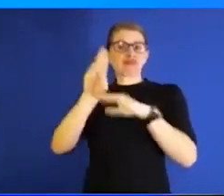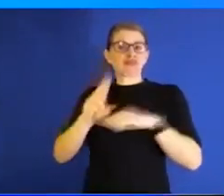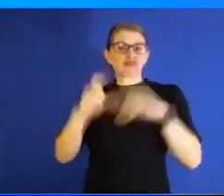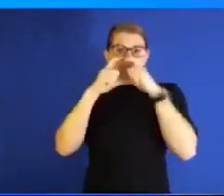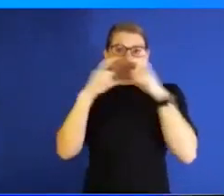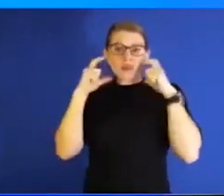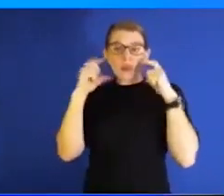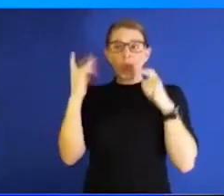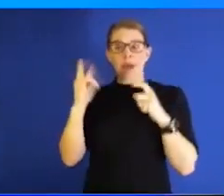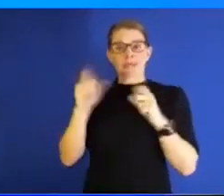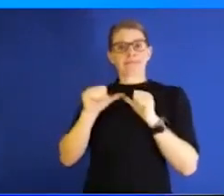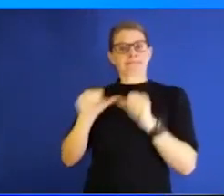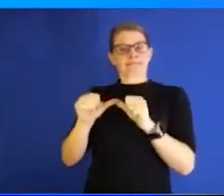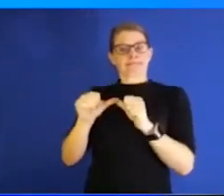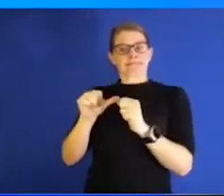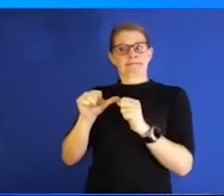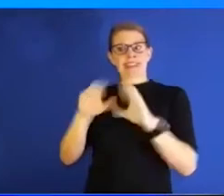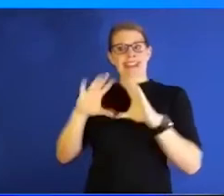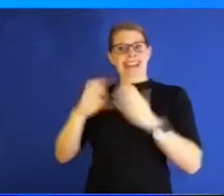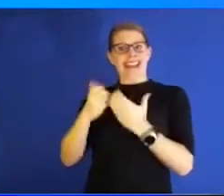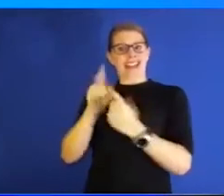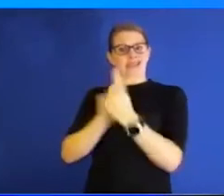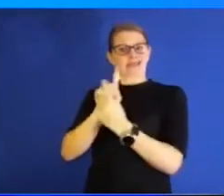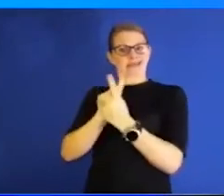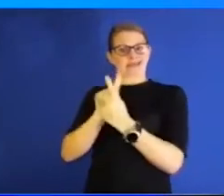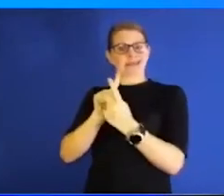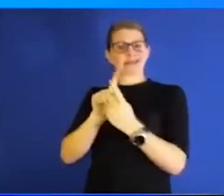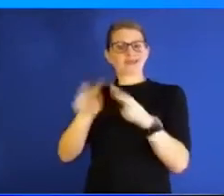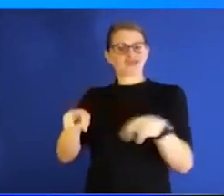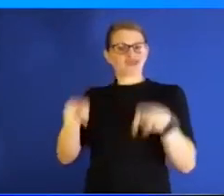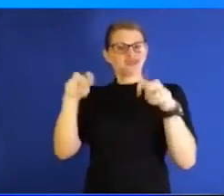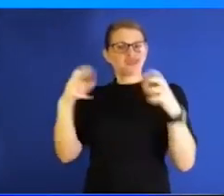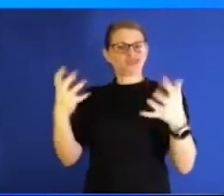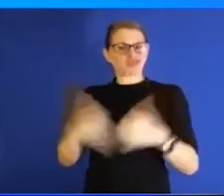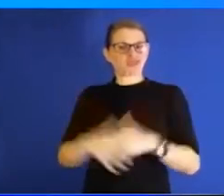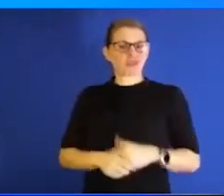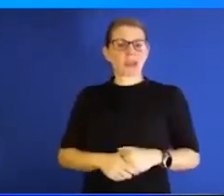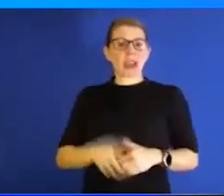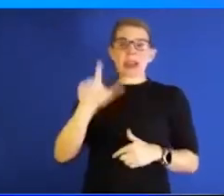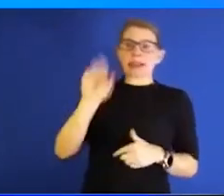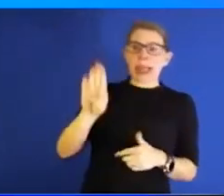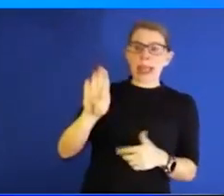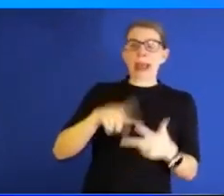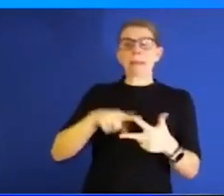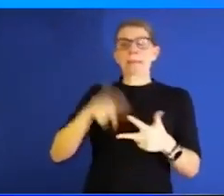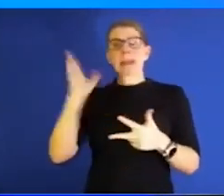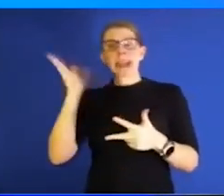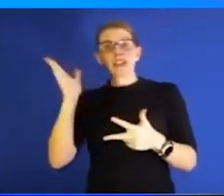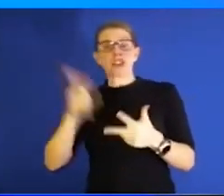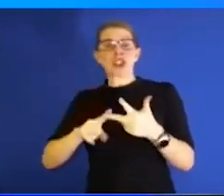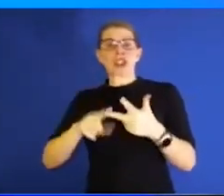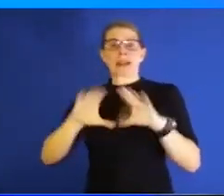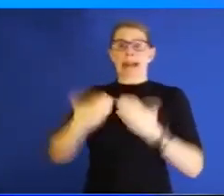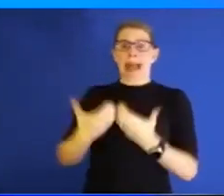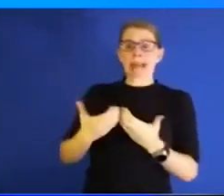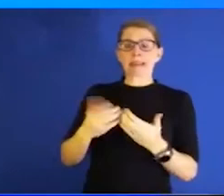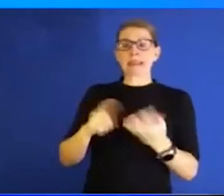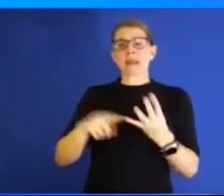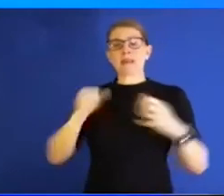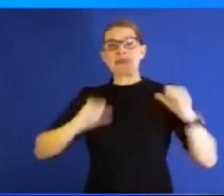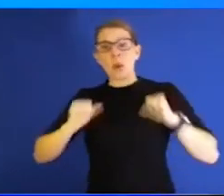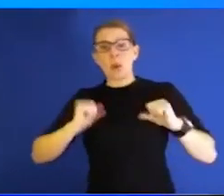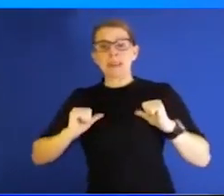to meet in person, face to face in our classrooms, in our laboratories, in our lecture halls, in our performances. And, you know,